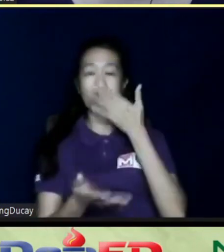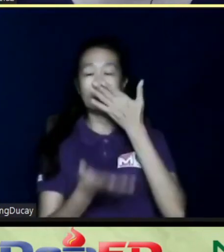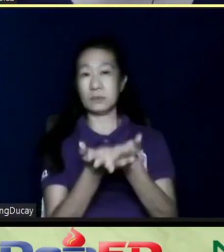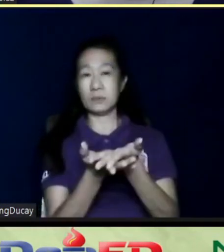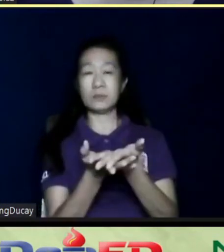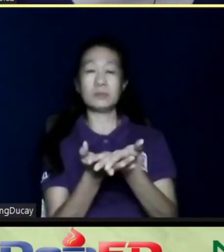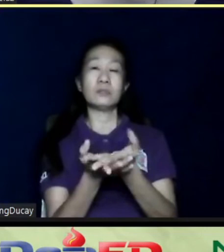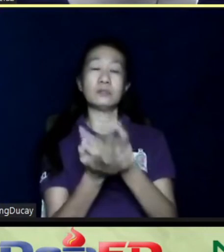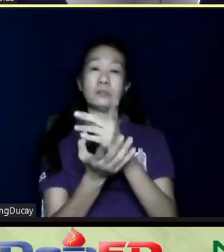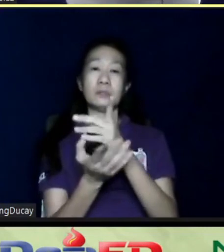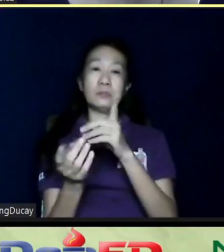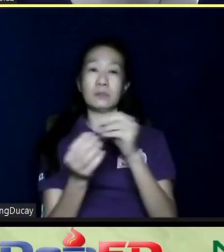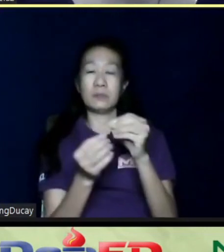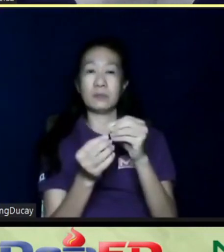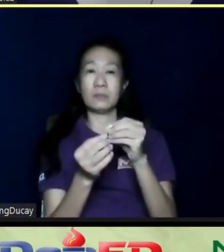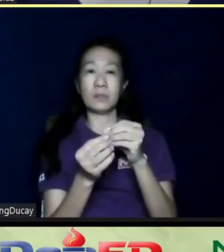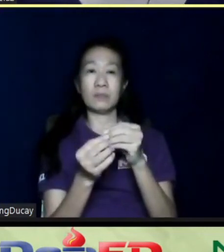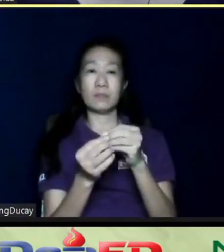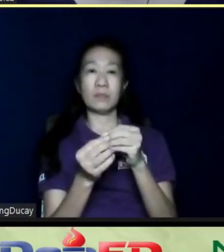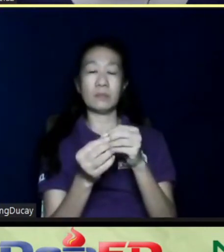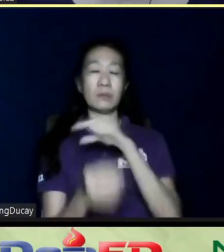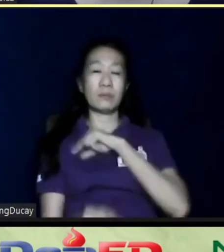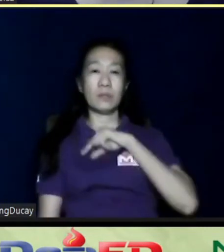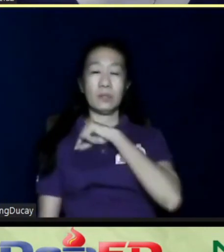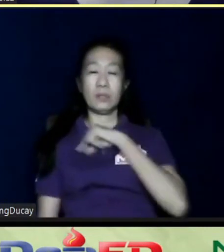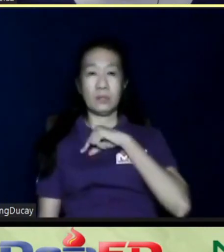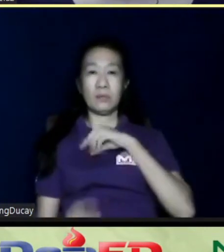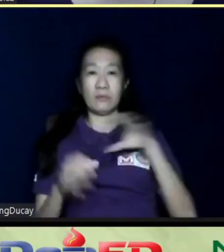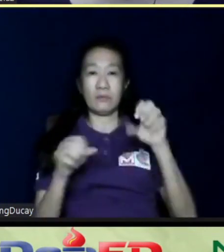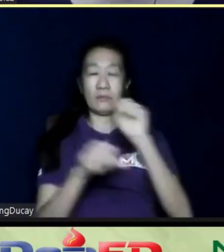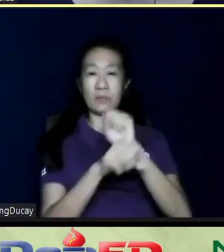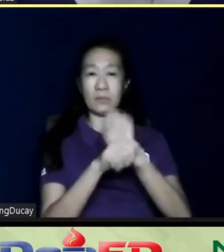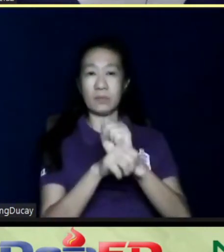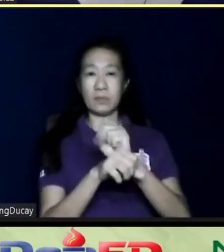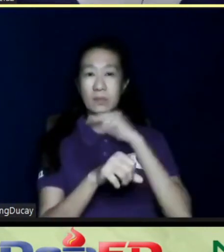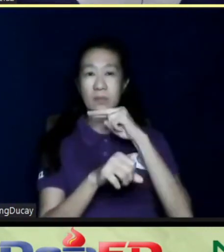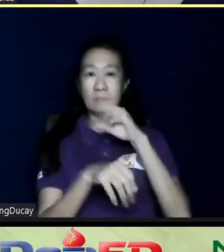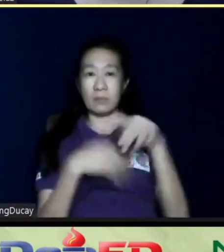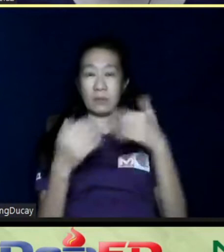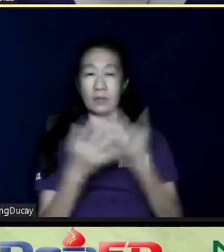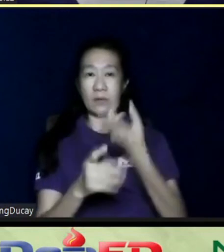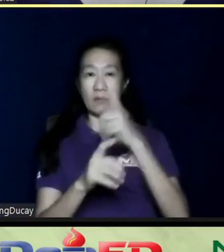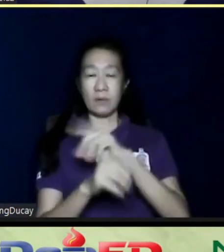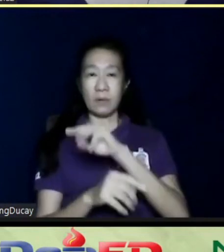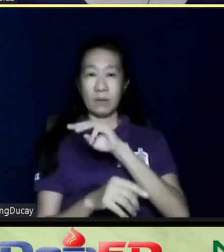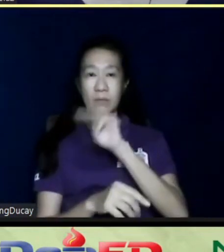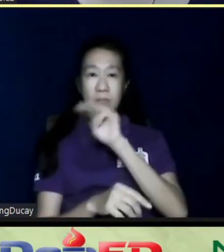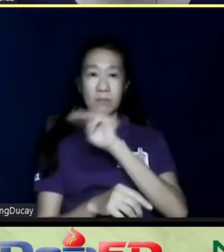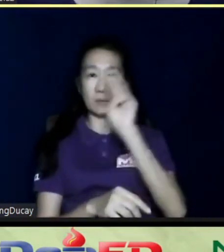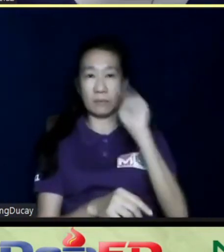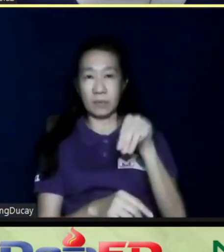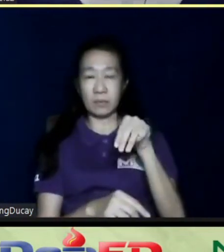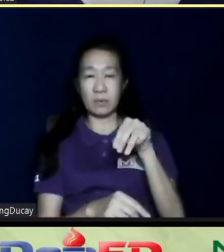are being highlighted for the quality of their work. And we have